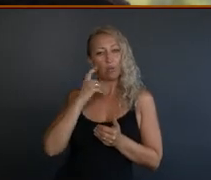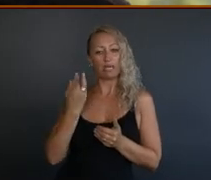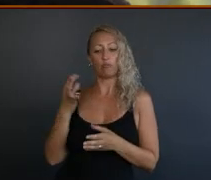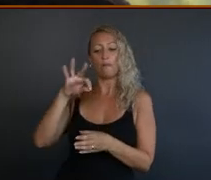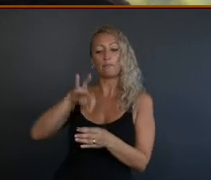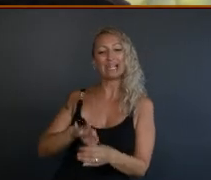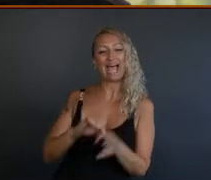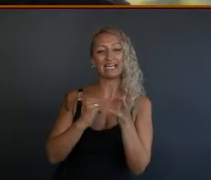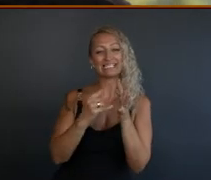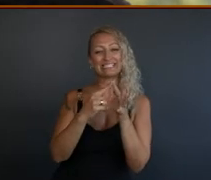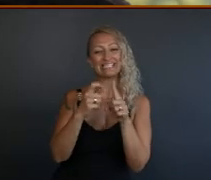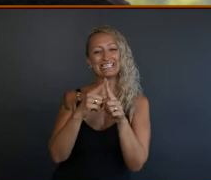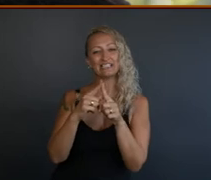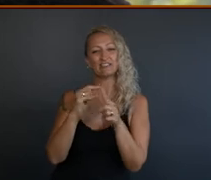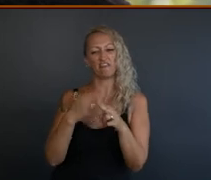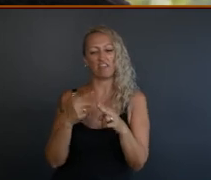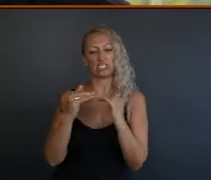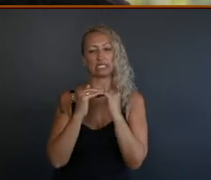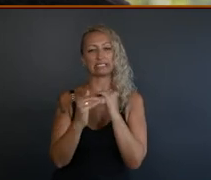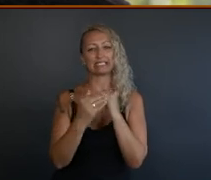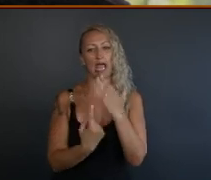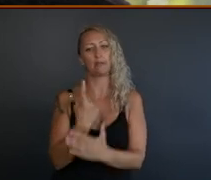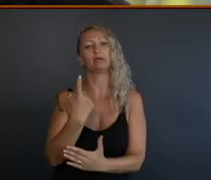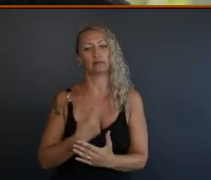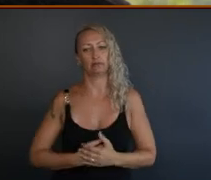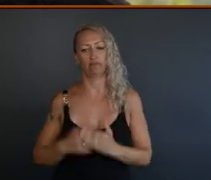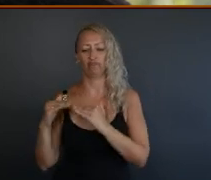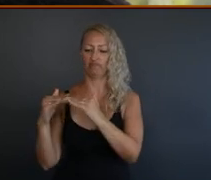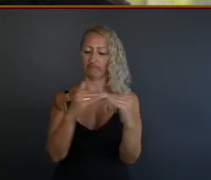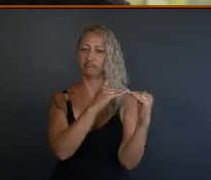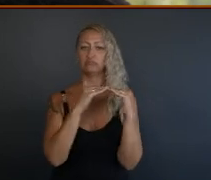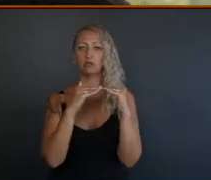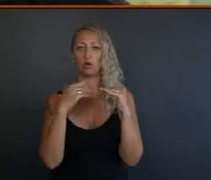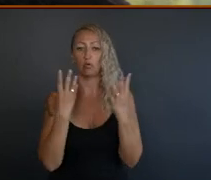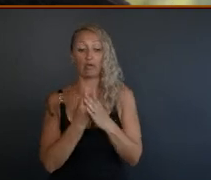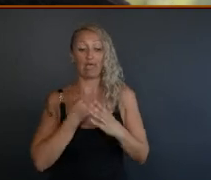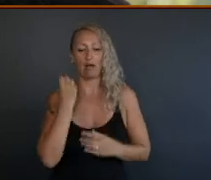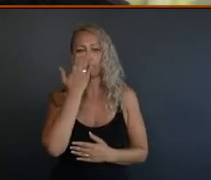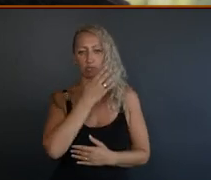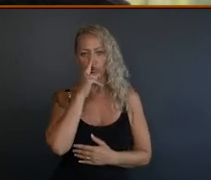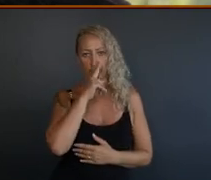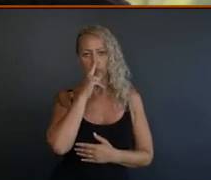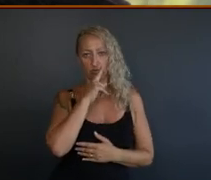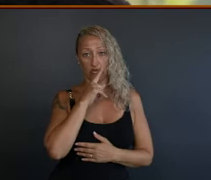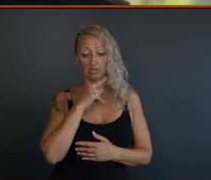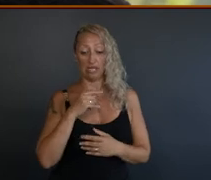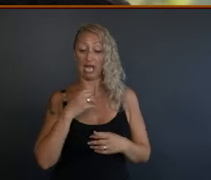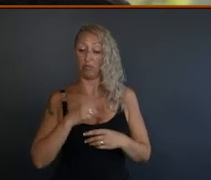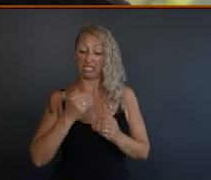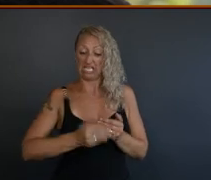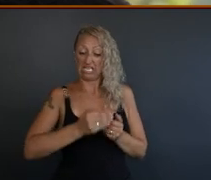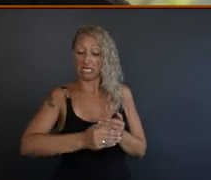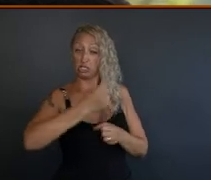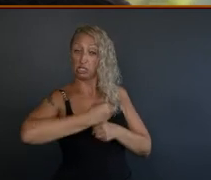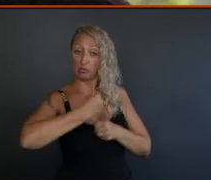justice today. Just as the – you know, our ancestors have before. Yeah. And with each generation that comes up, we will get closer and